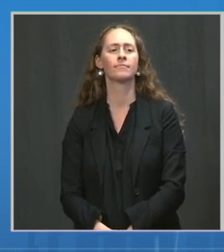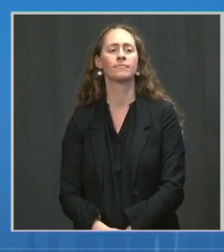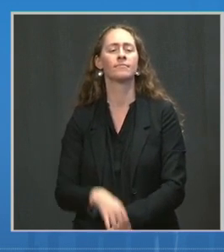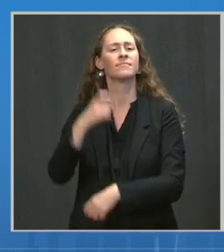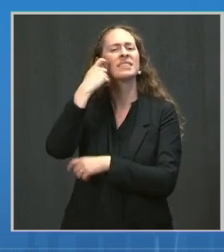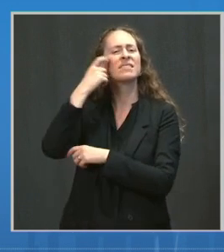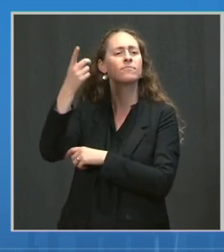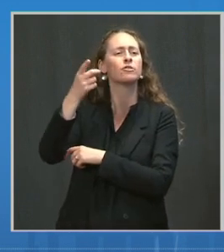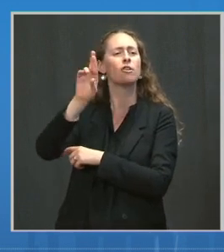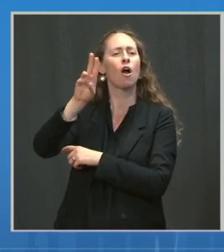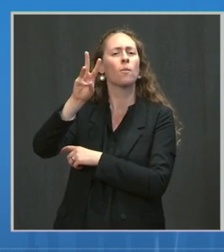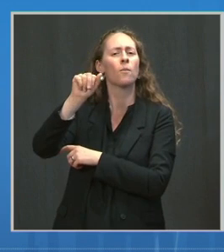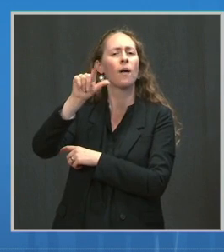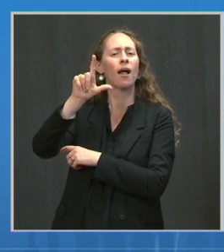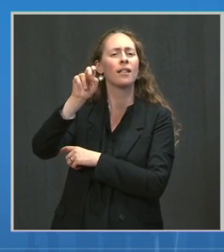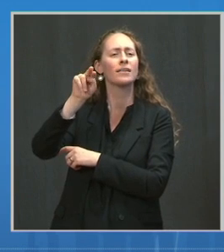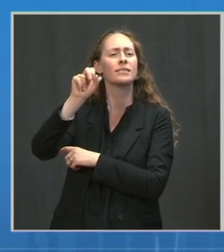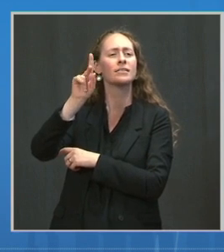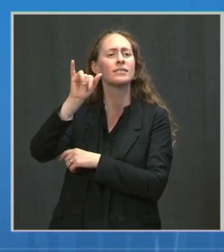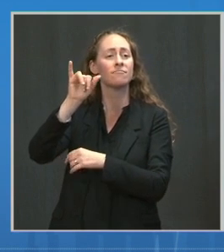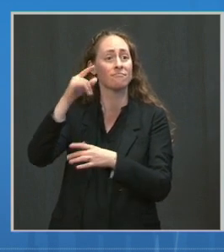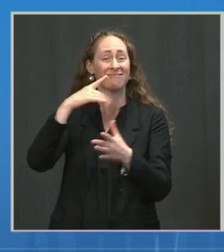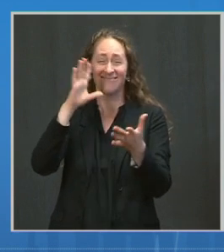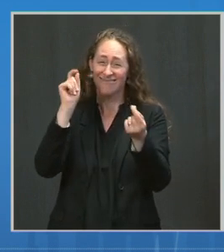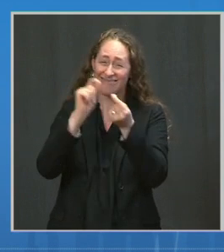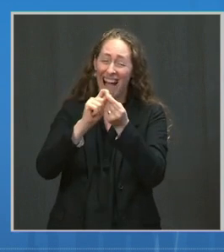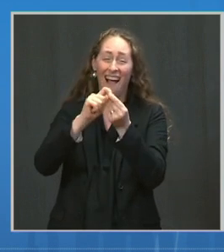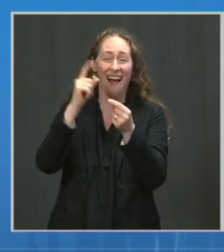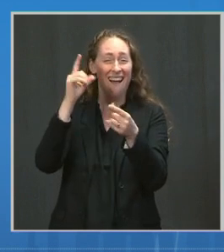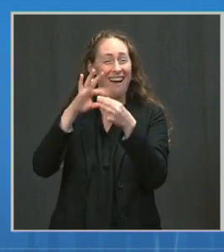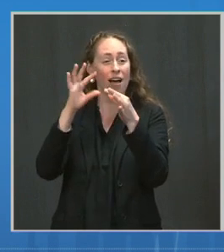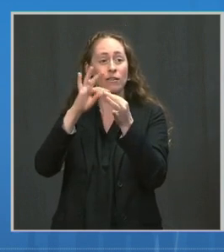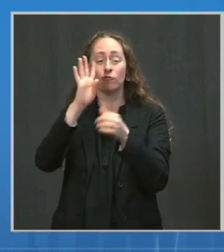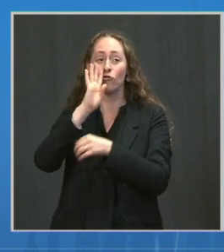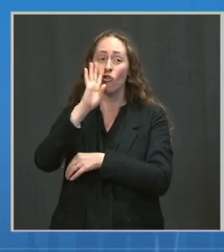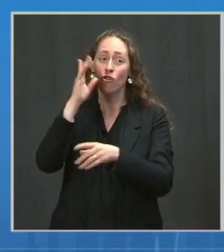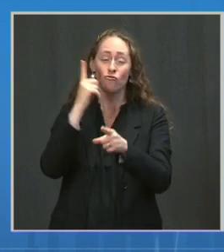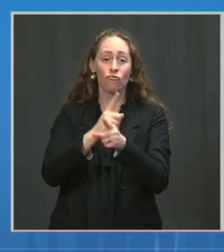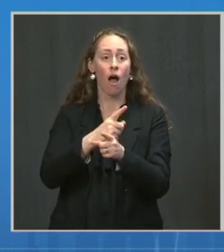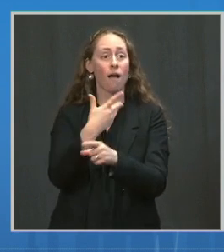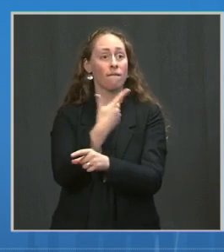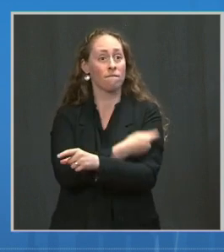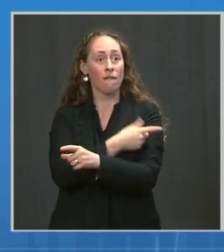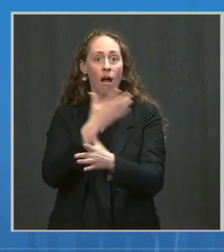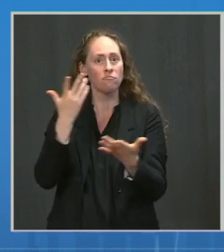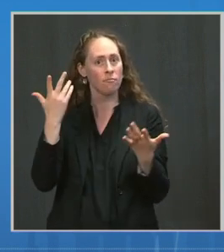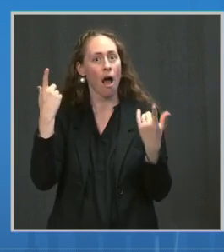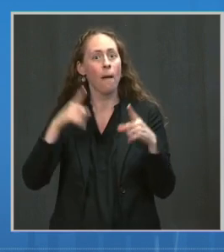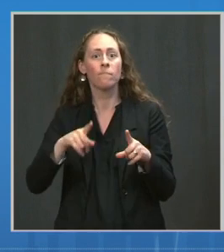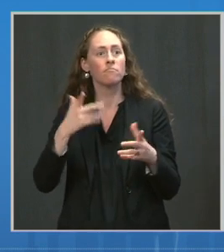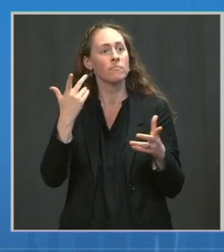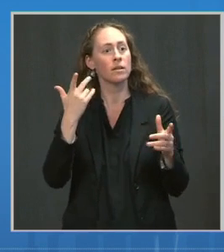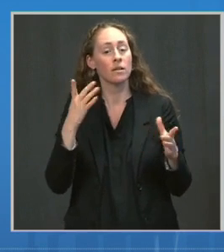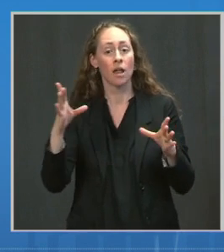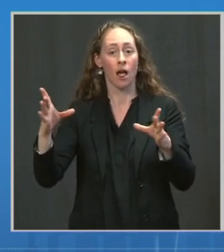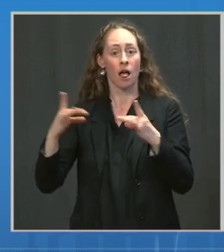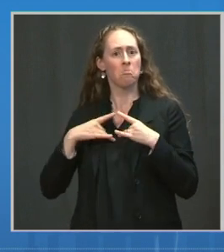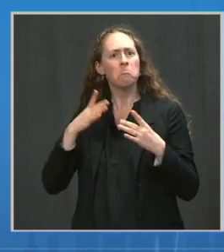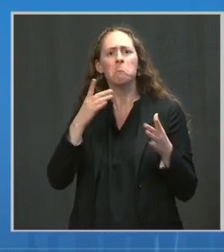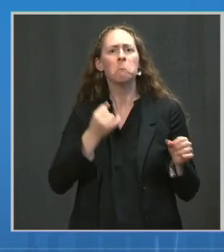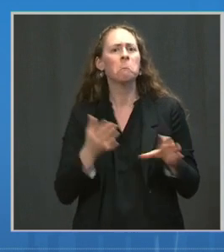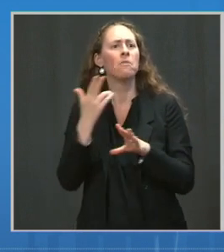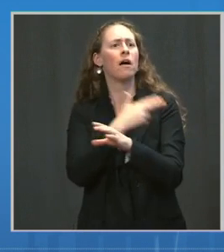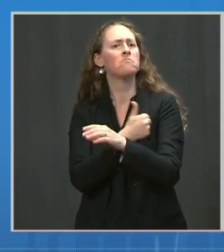what we're asking them to do when it comes to keeping you out of the hospital, out of serious disease, and certainly